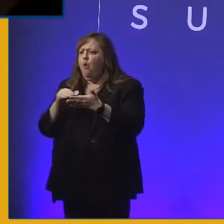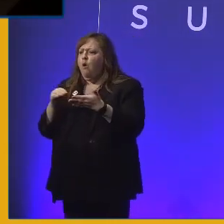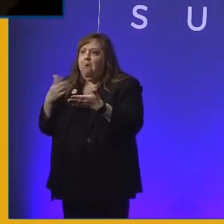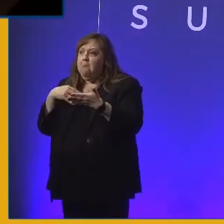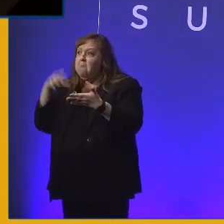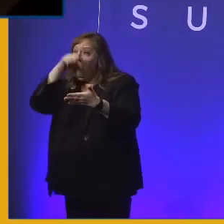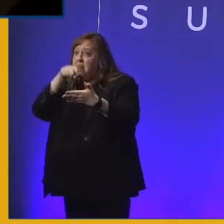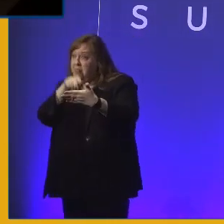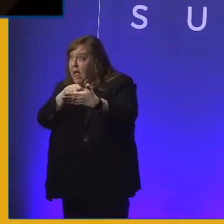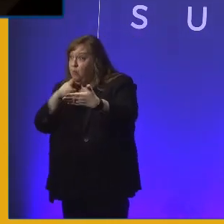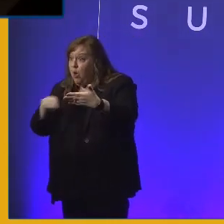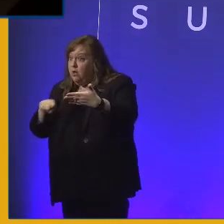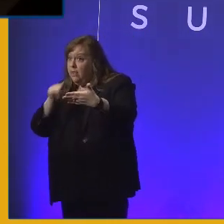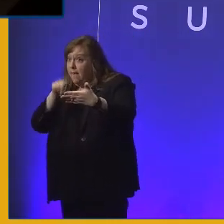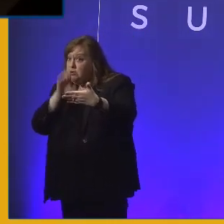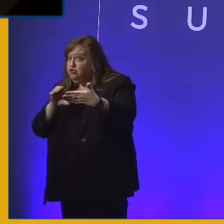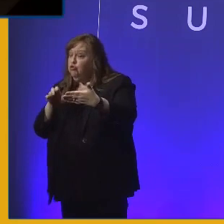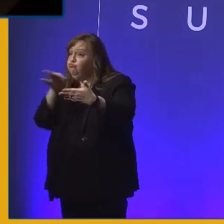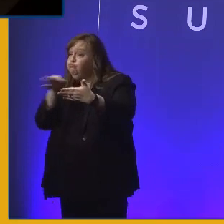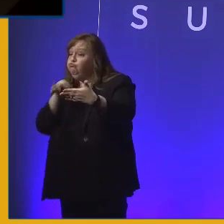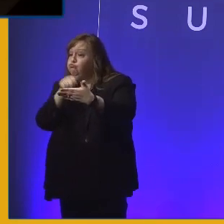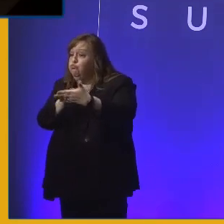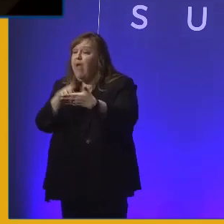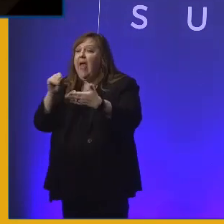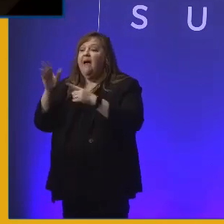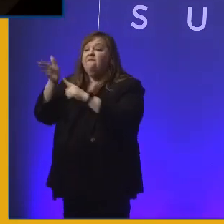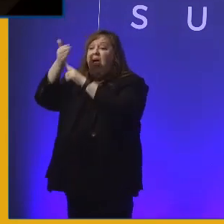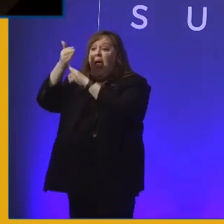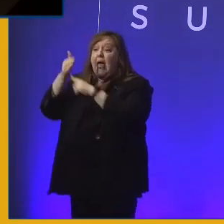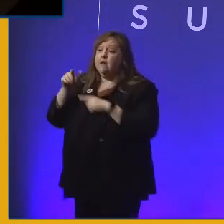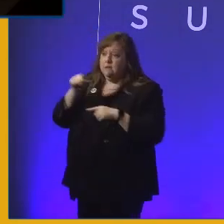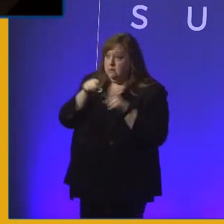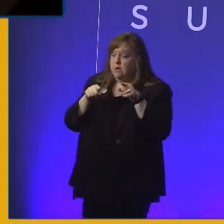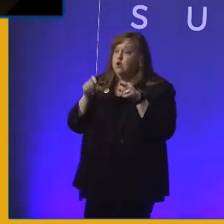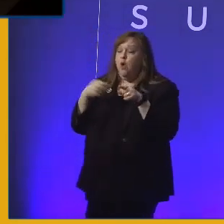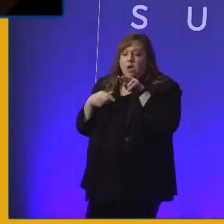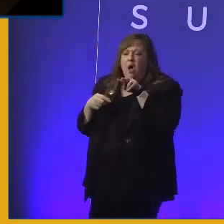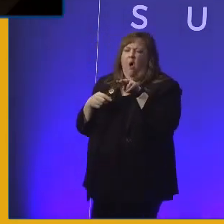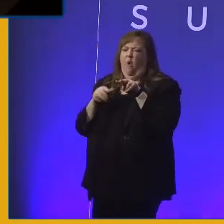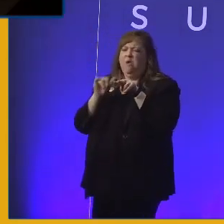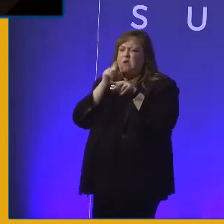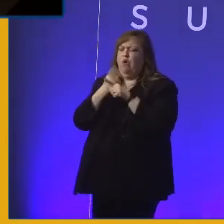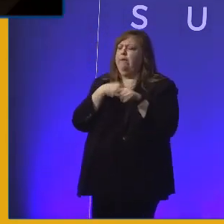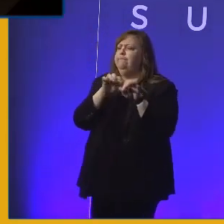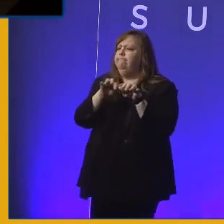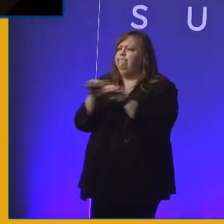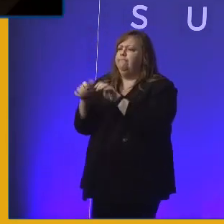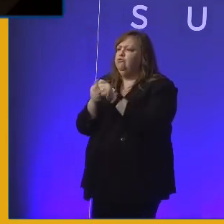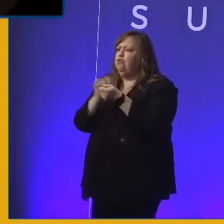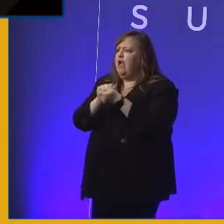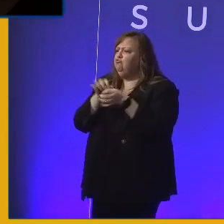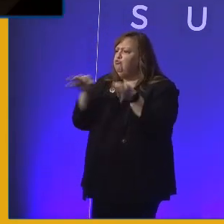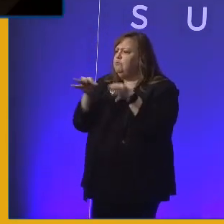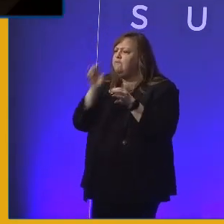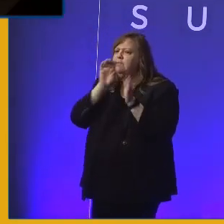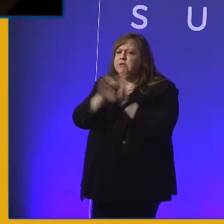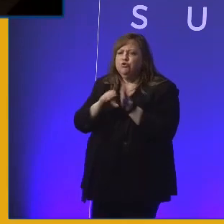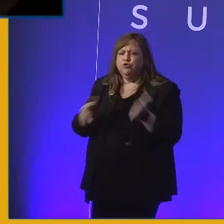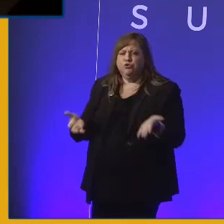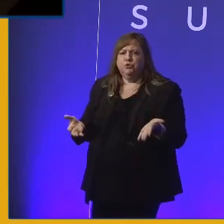and put an image description in and flag it to the user so they maybe change it. You can now speak to your computers.